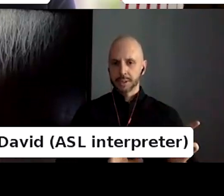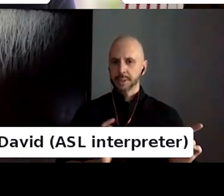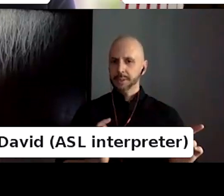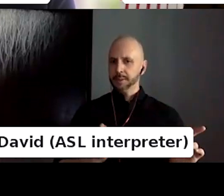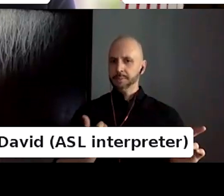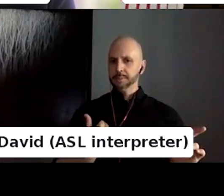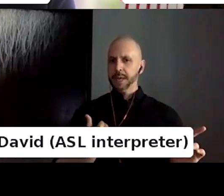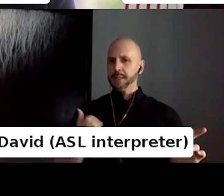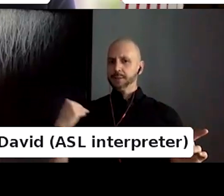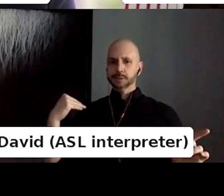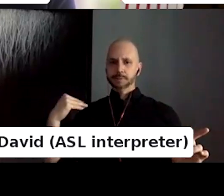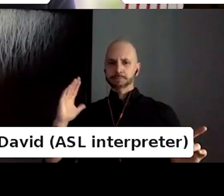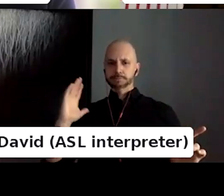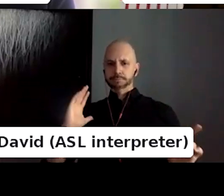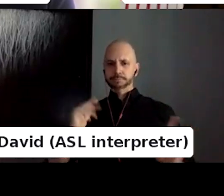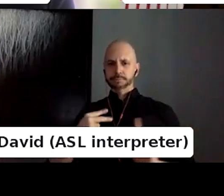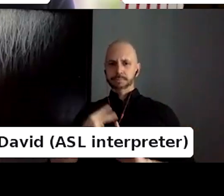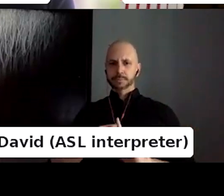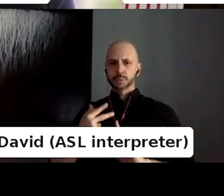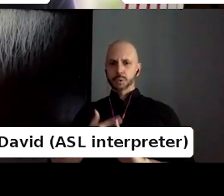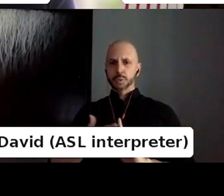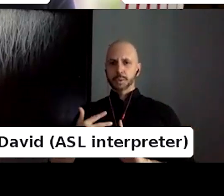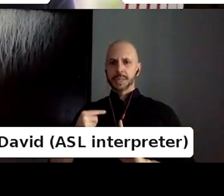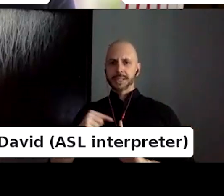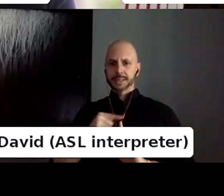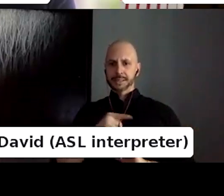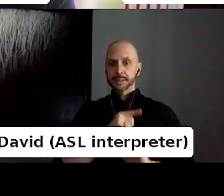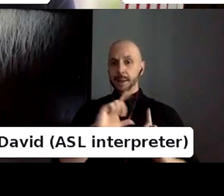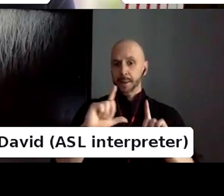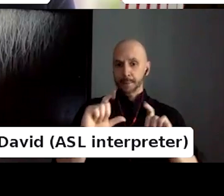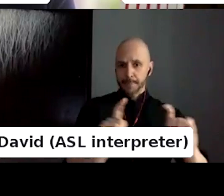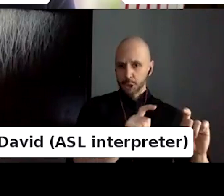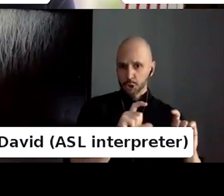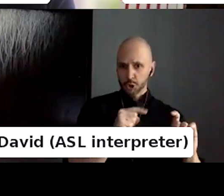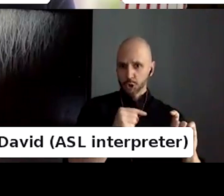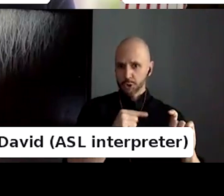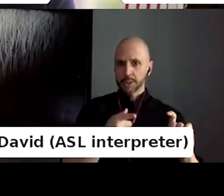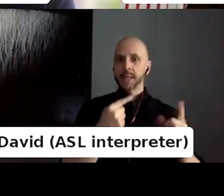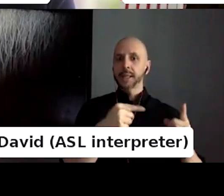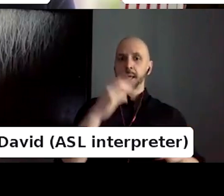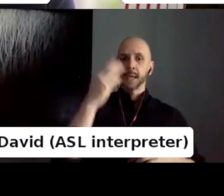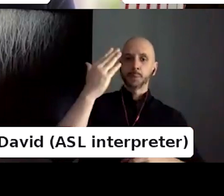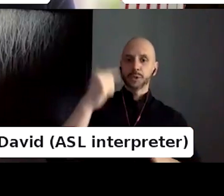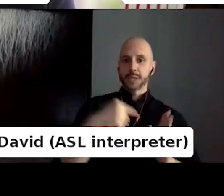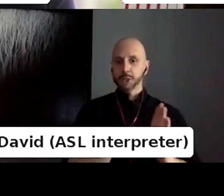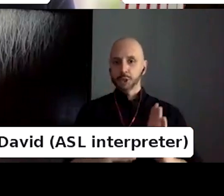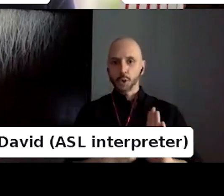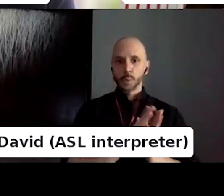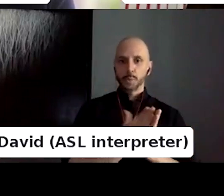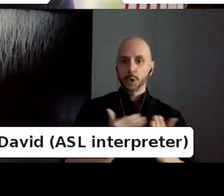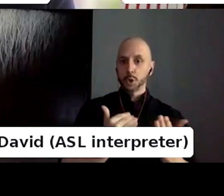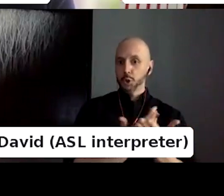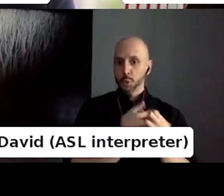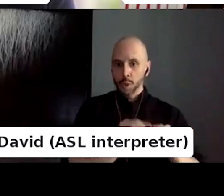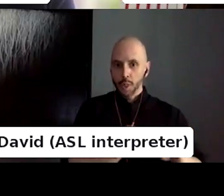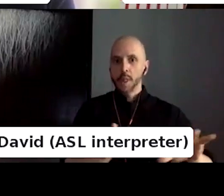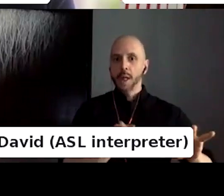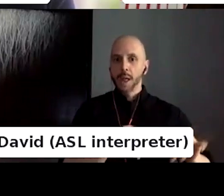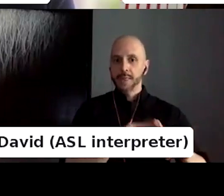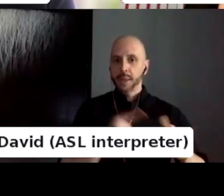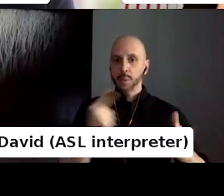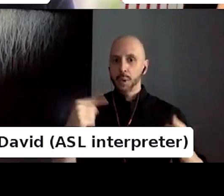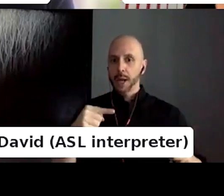ago. And that was interrupted, uh, because of a bombing and, um, they had to continue it in the shelter. And that